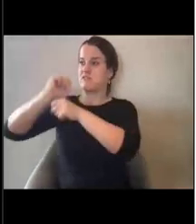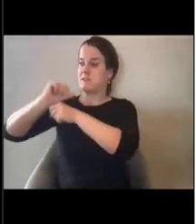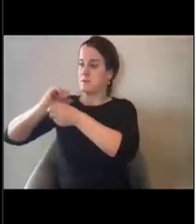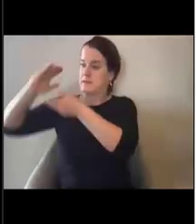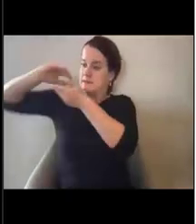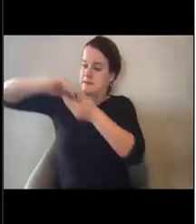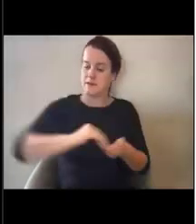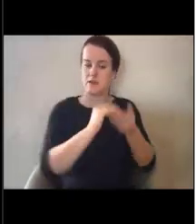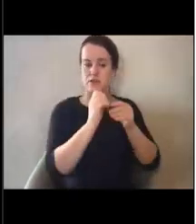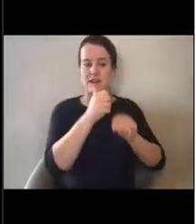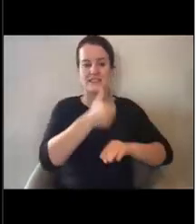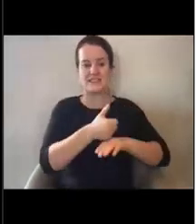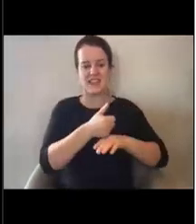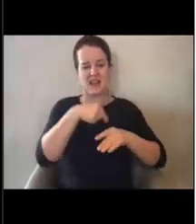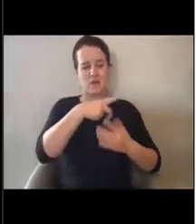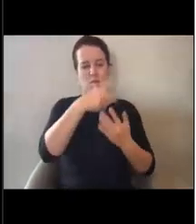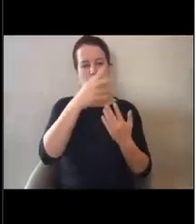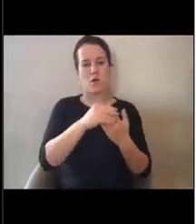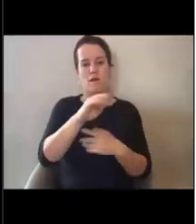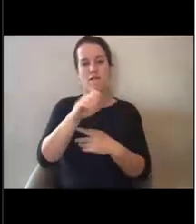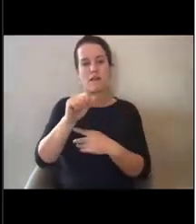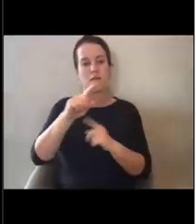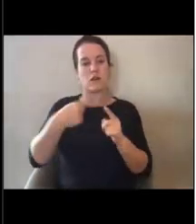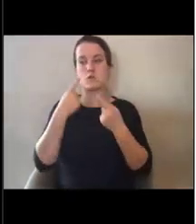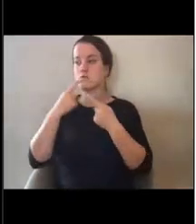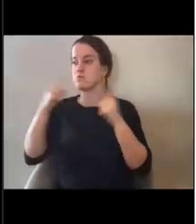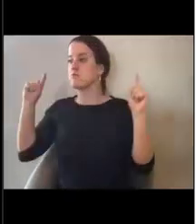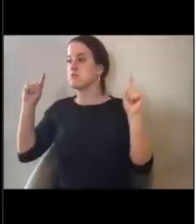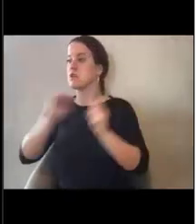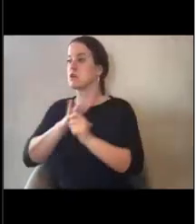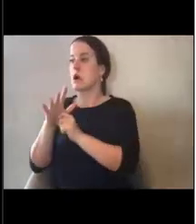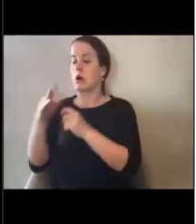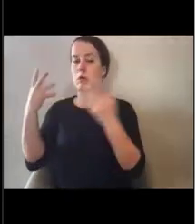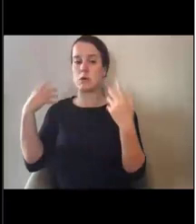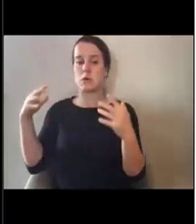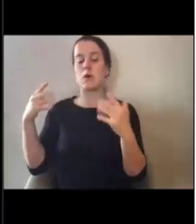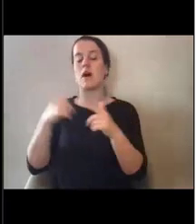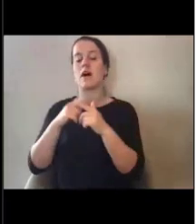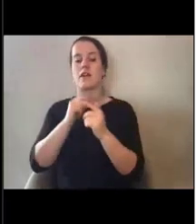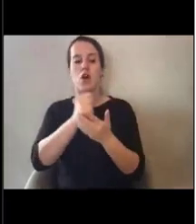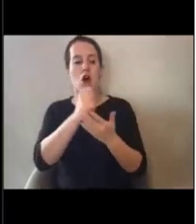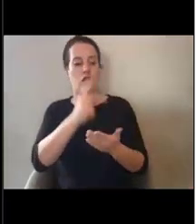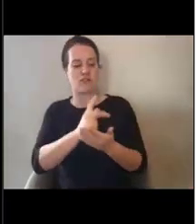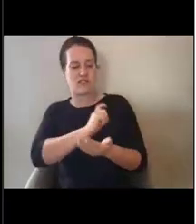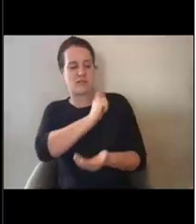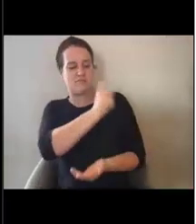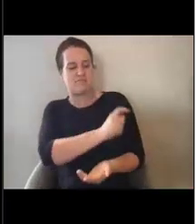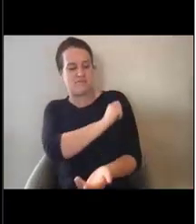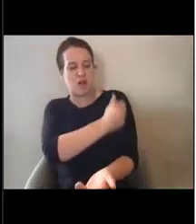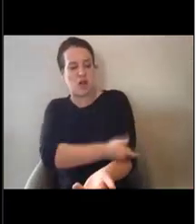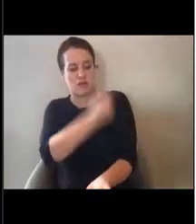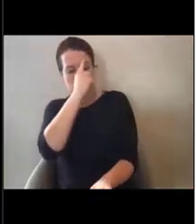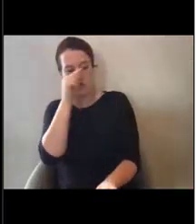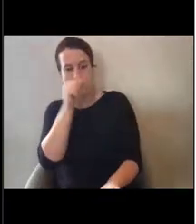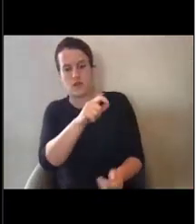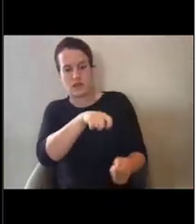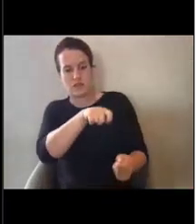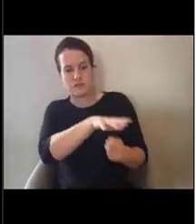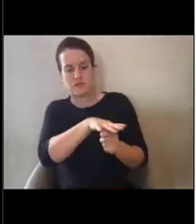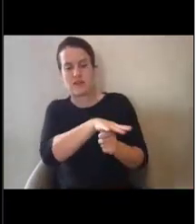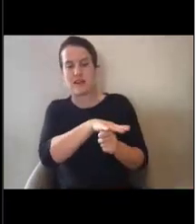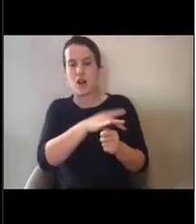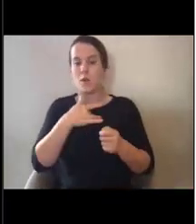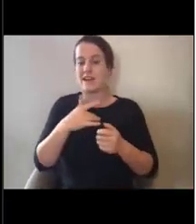So once a declaration is declared and public assistance has been authorized for those designated areas, we work with the